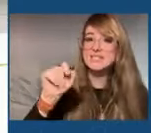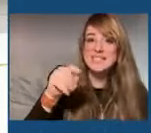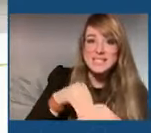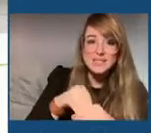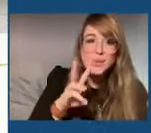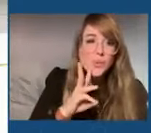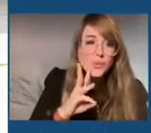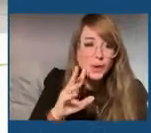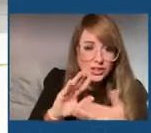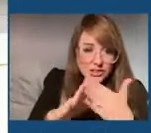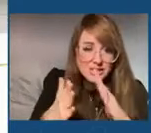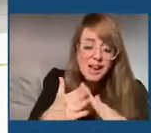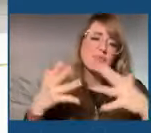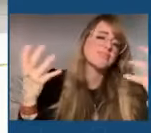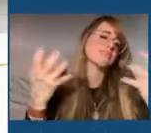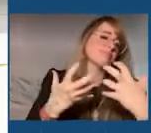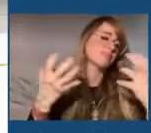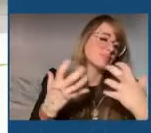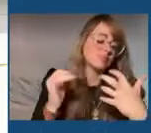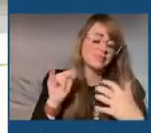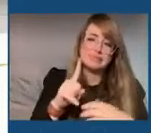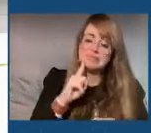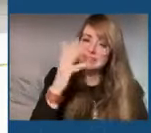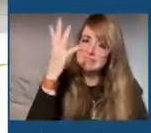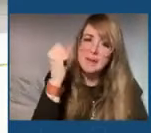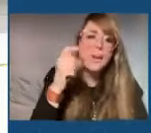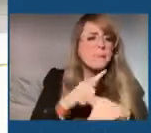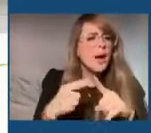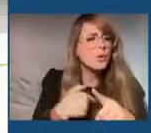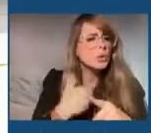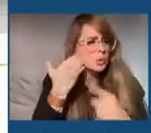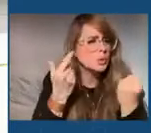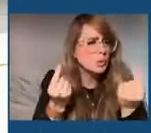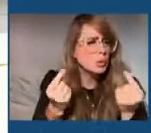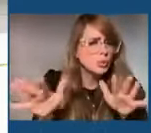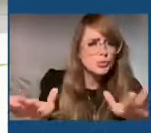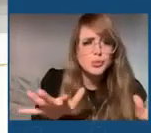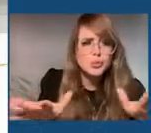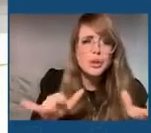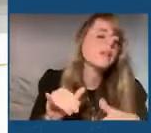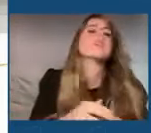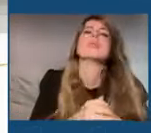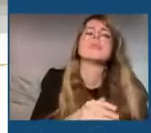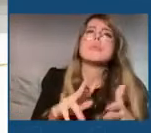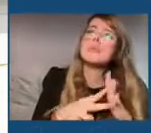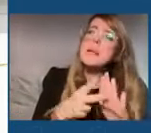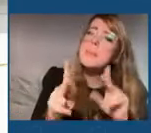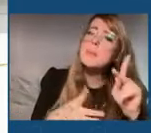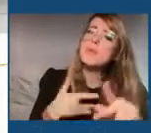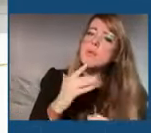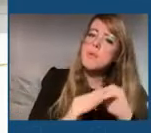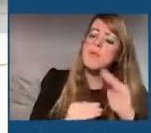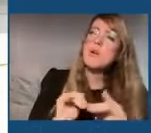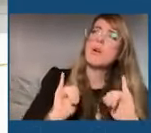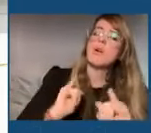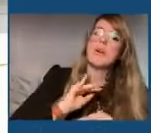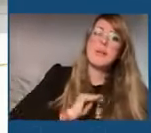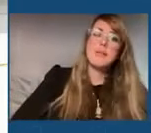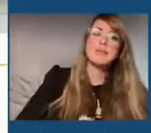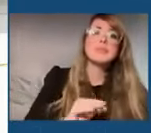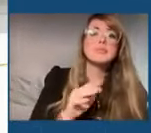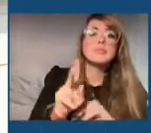was one for the ages. But we were prepared. We knew what we were doing. And I think that gives a lot of comfort to know when you have the best